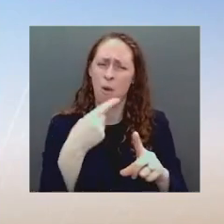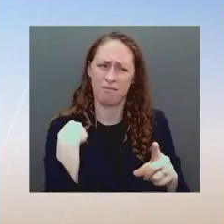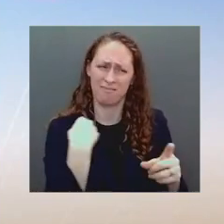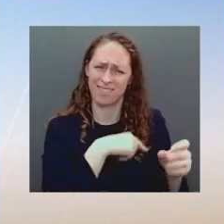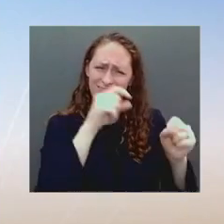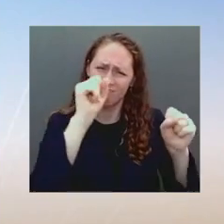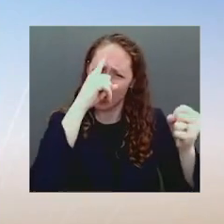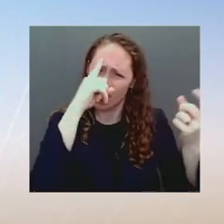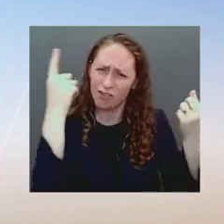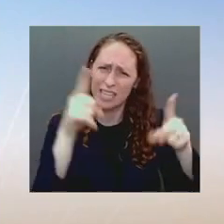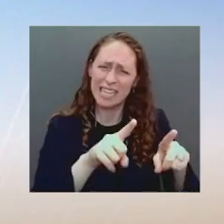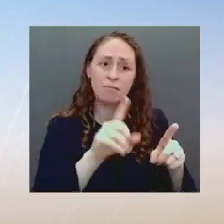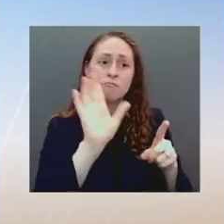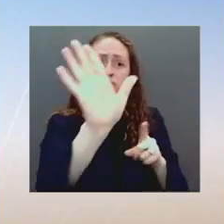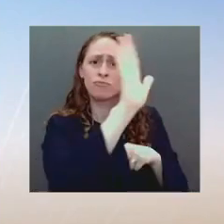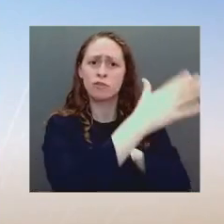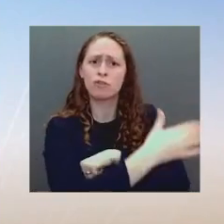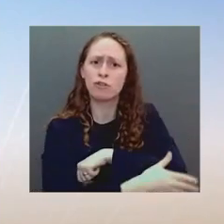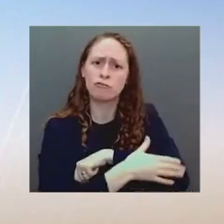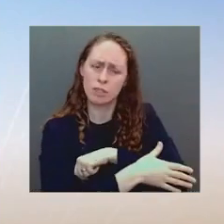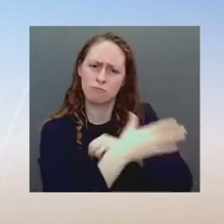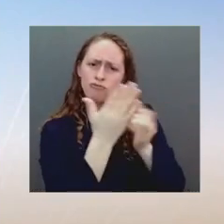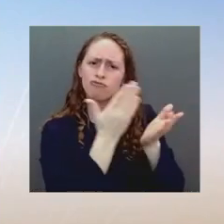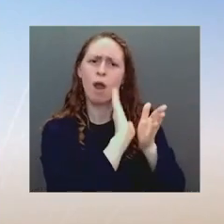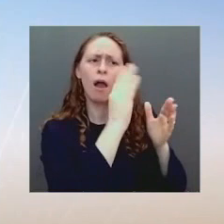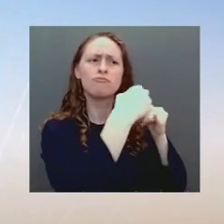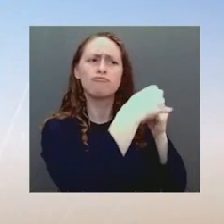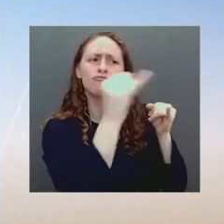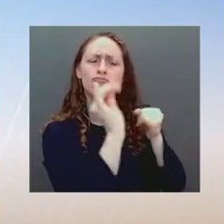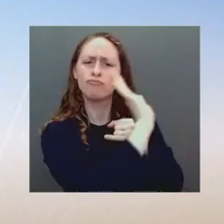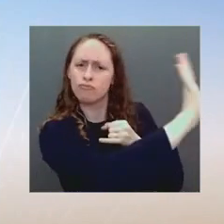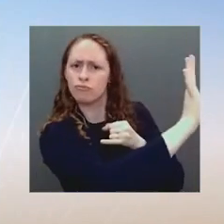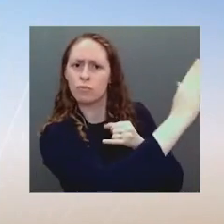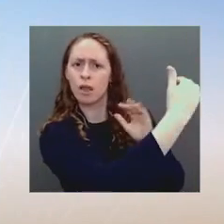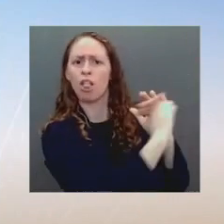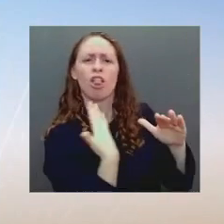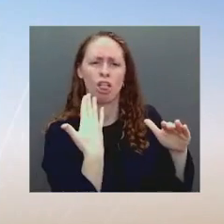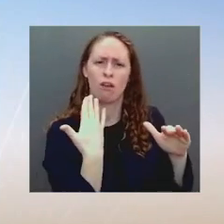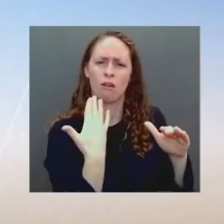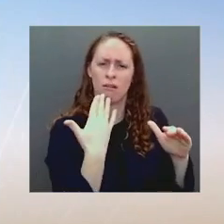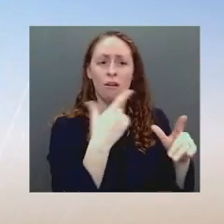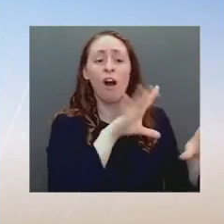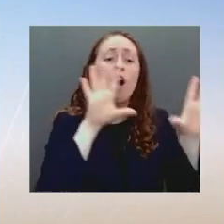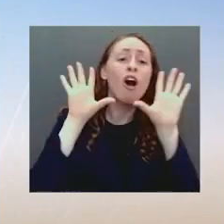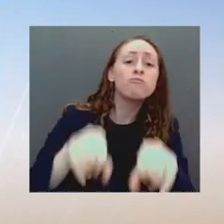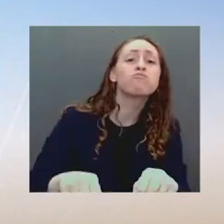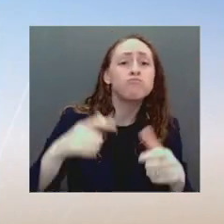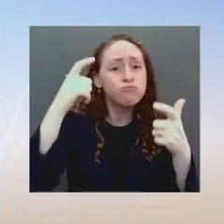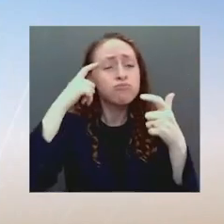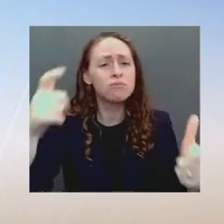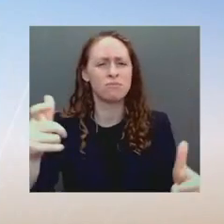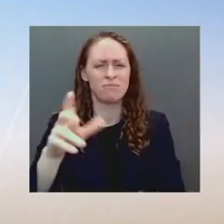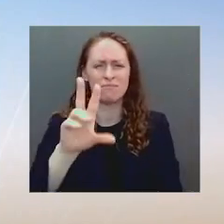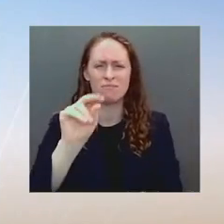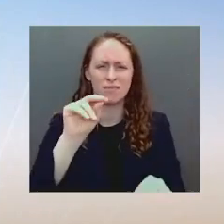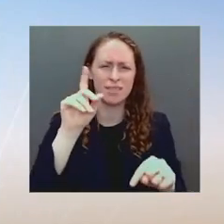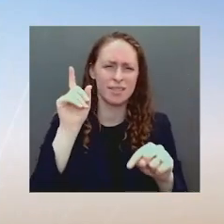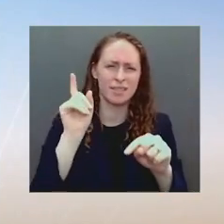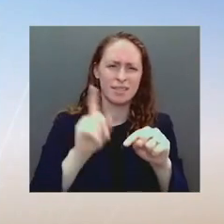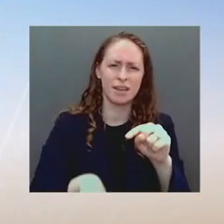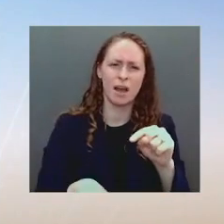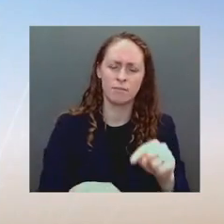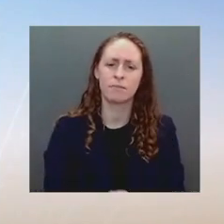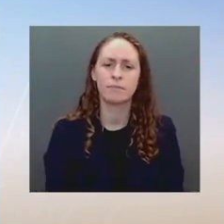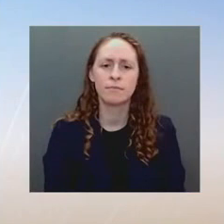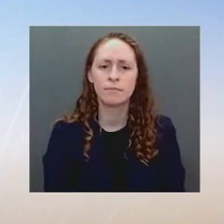There's no such thing as being in the middle of this, is there? No middle road, just only whatever is said at the White